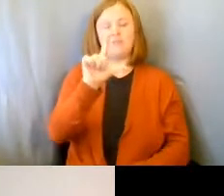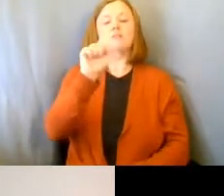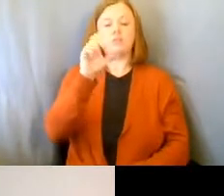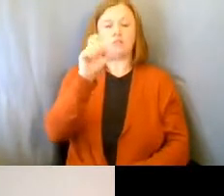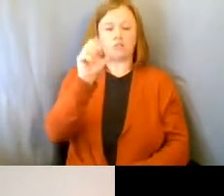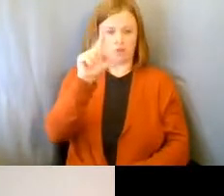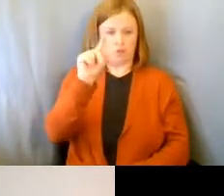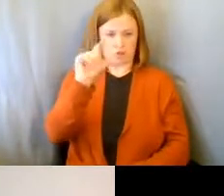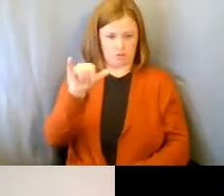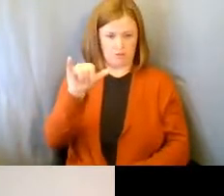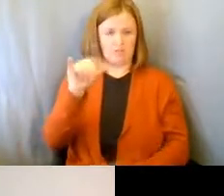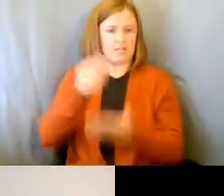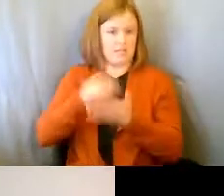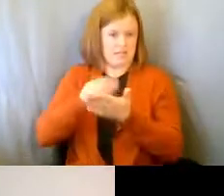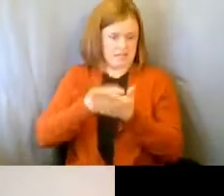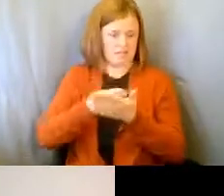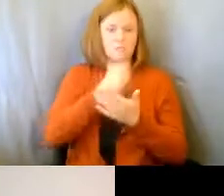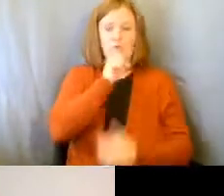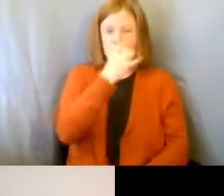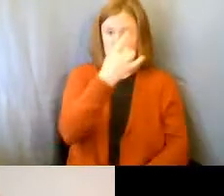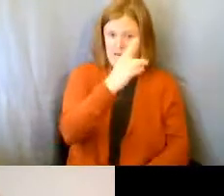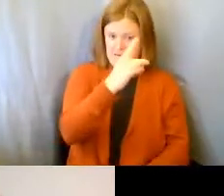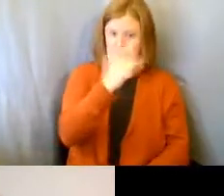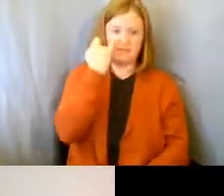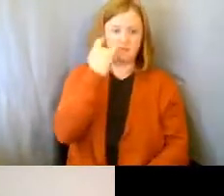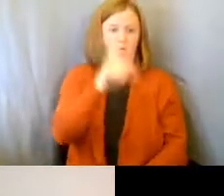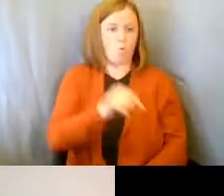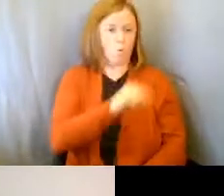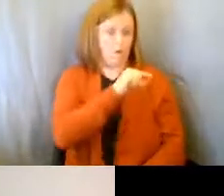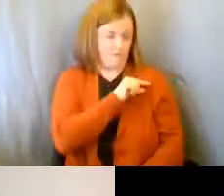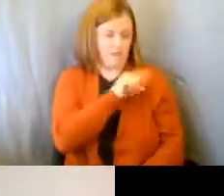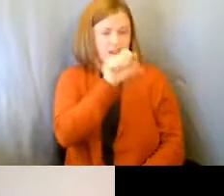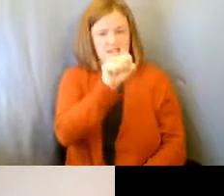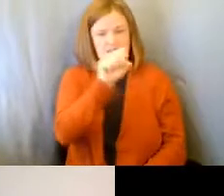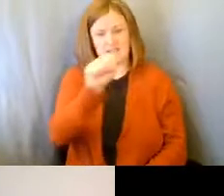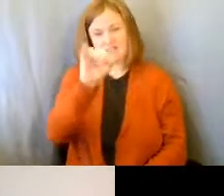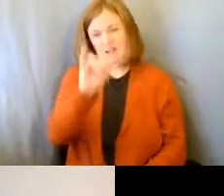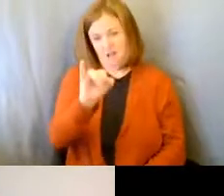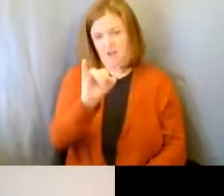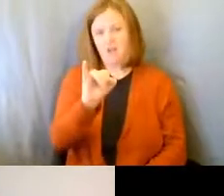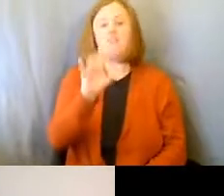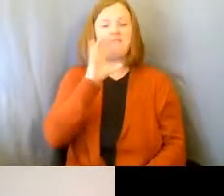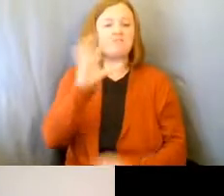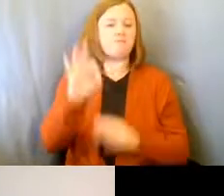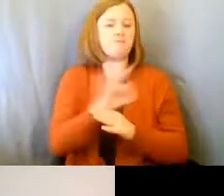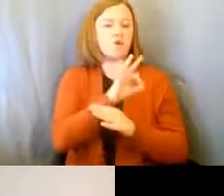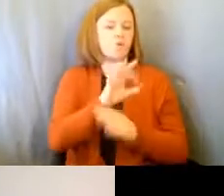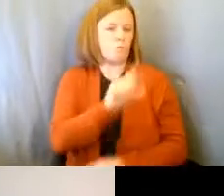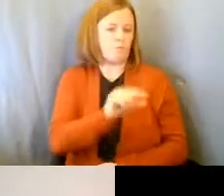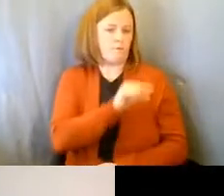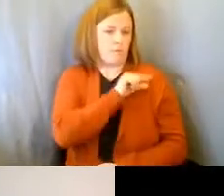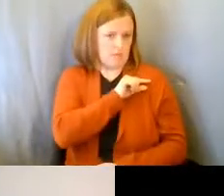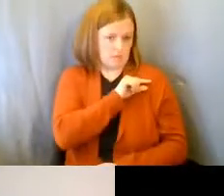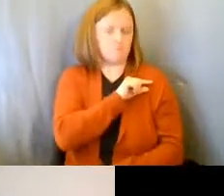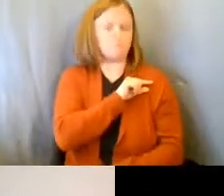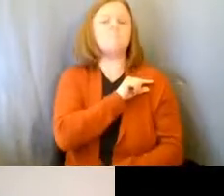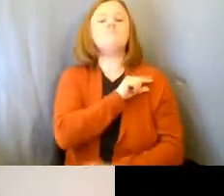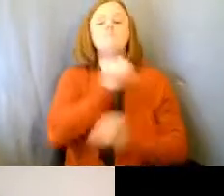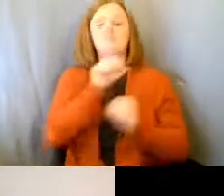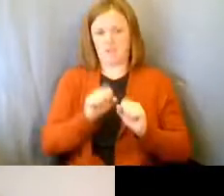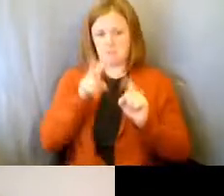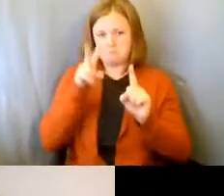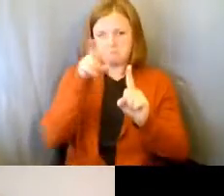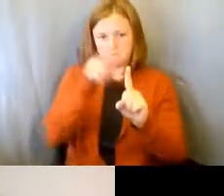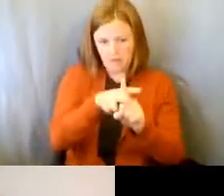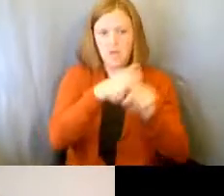age 18, our kids that qualify for this, and this is a functional qualification, can apply